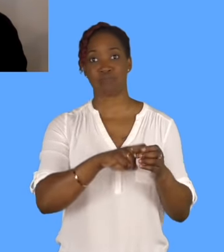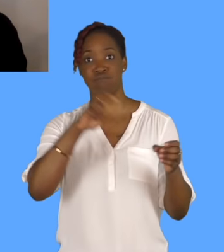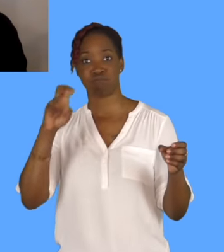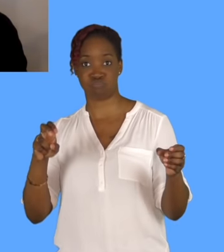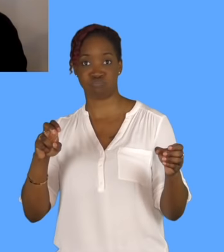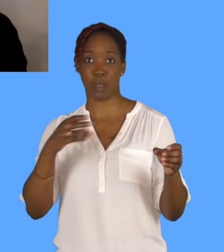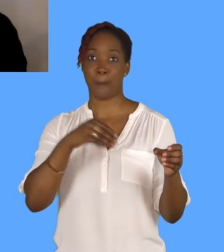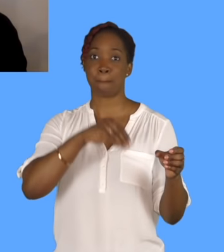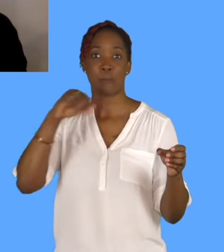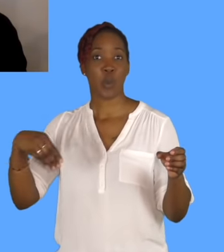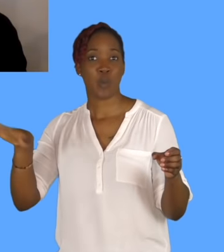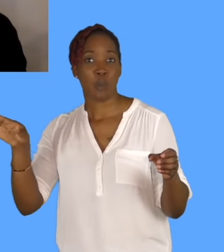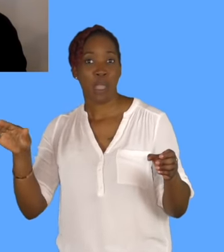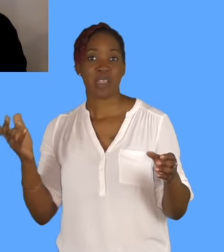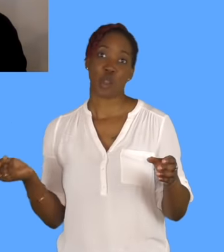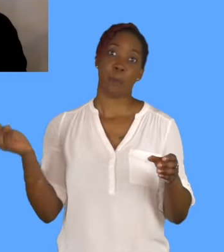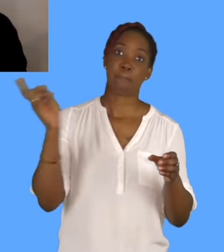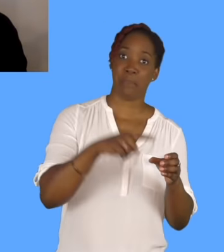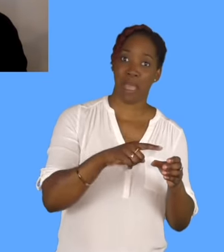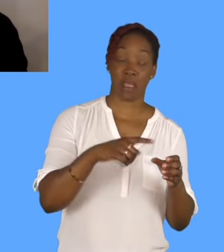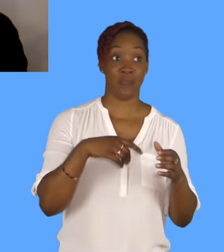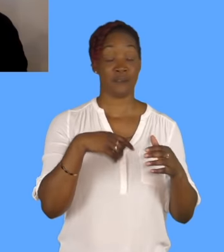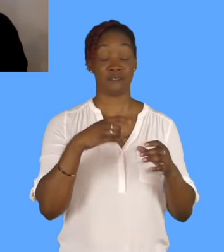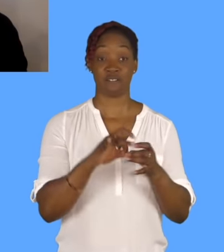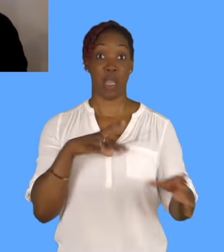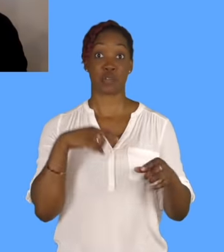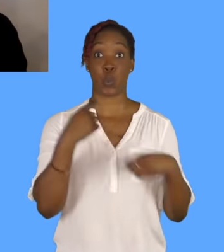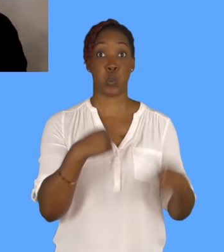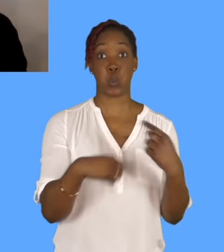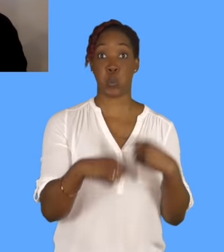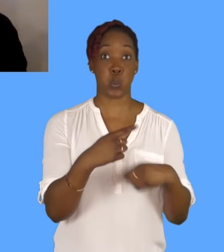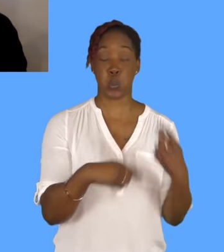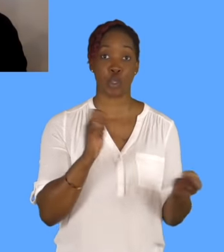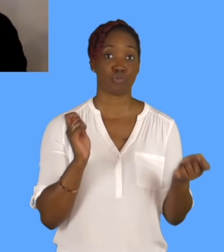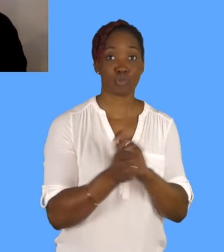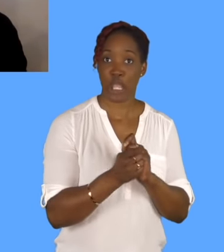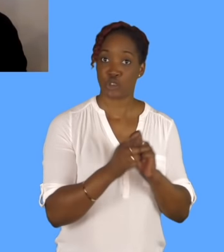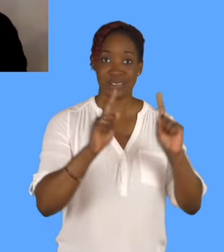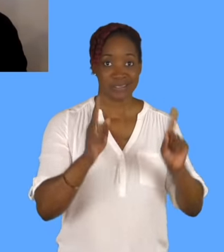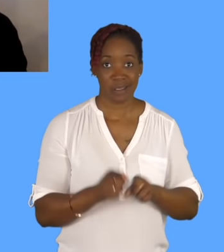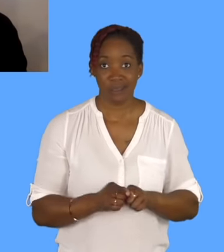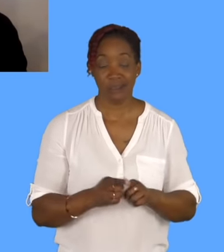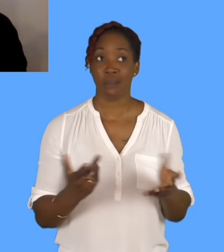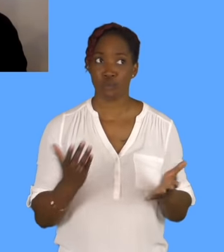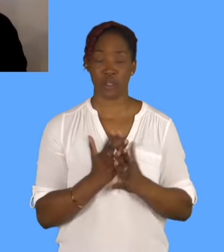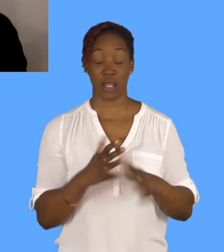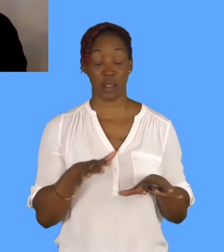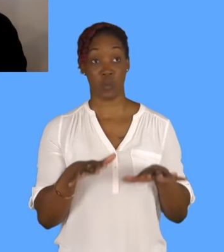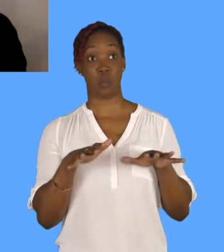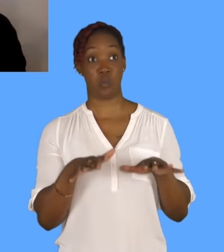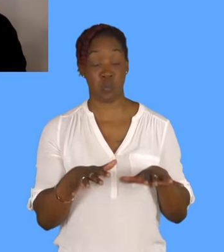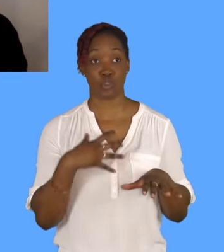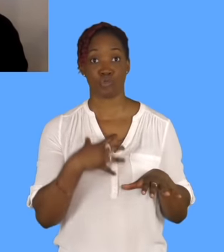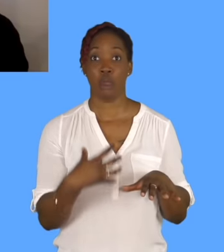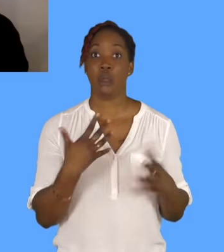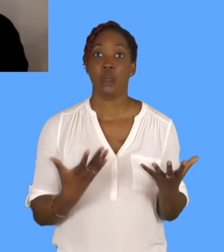and it's just like a bit of a shock, but it's still beautiful, and the problem is, when you go back to India, you